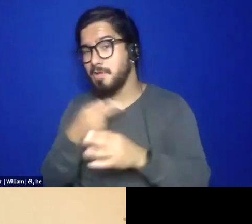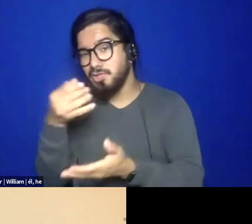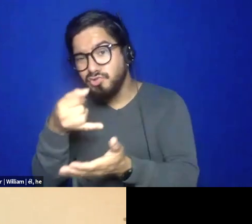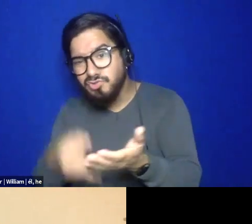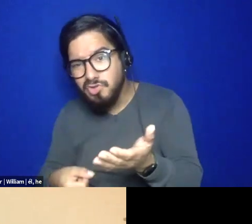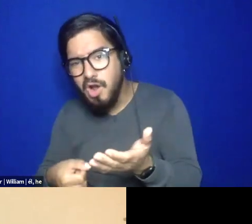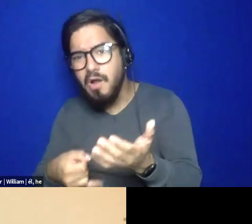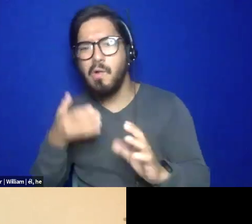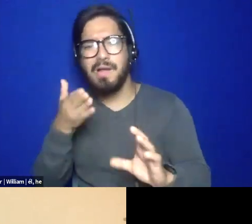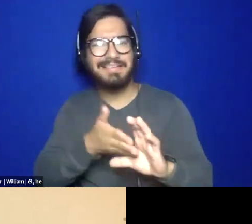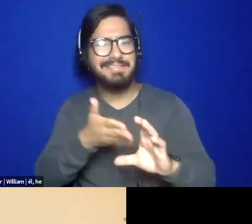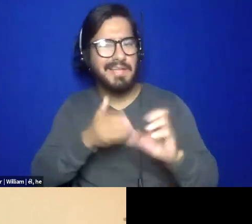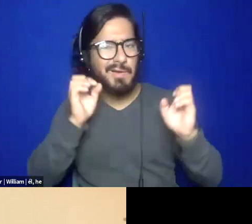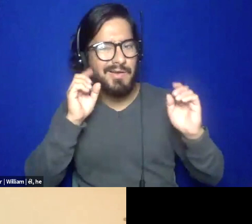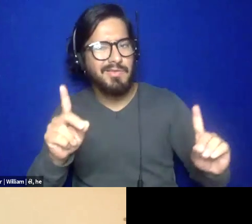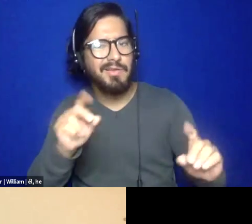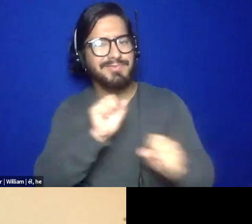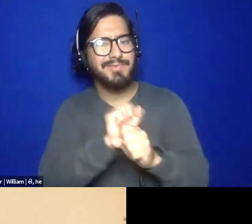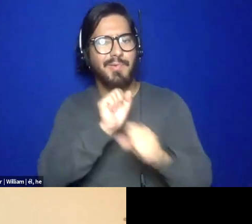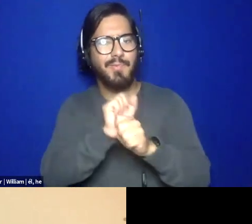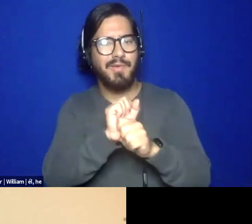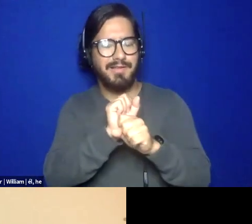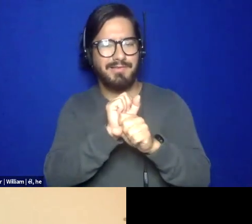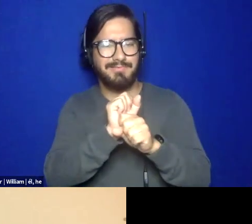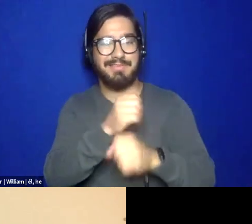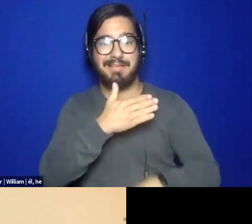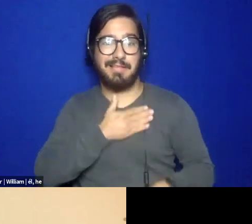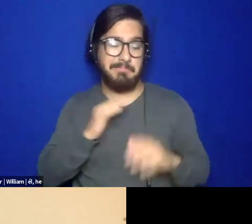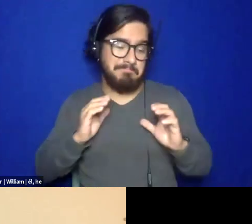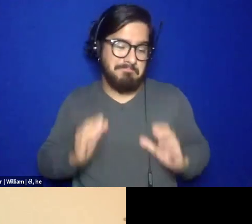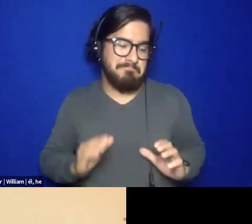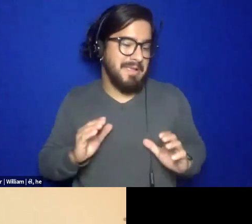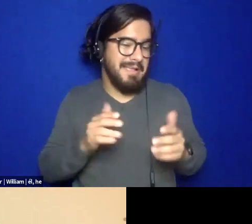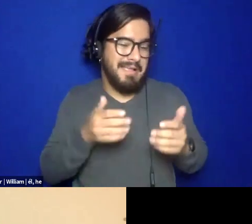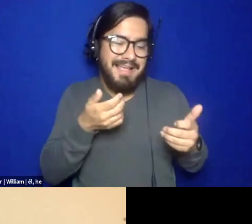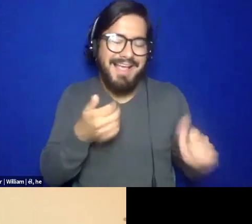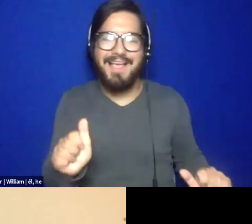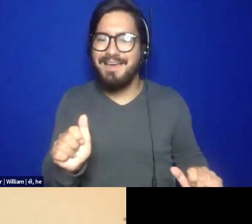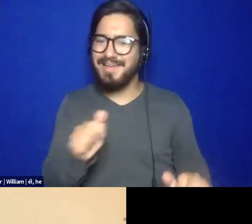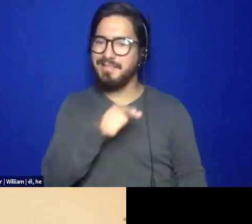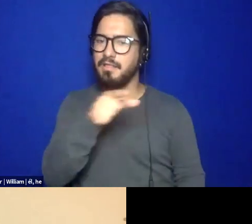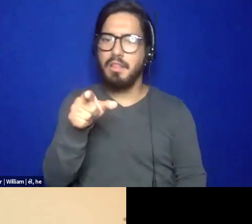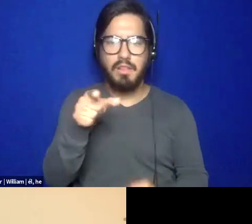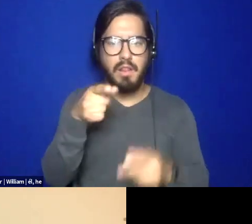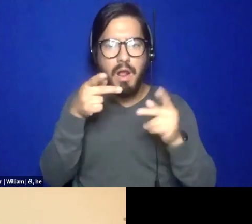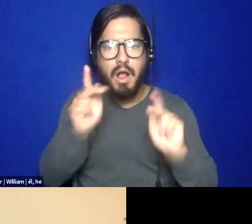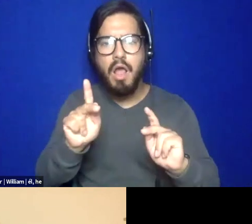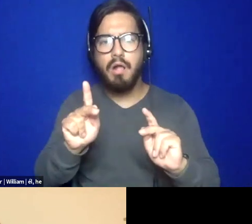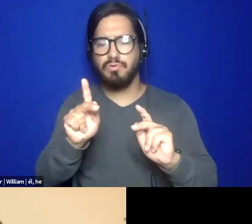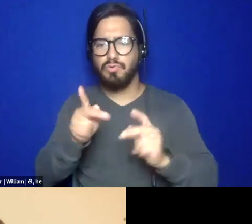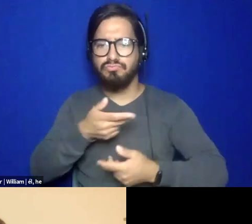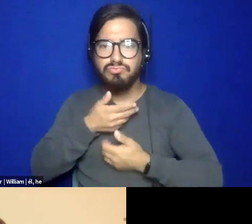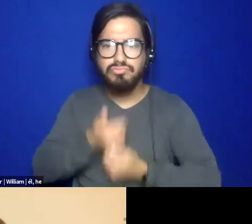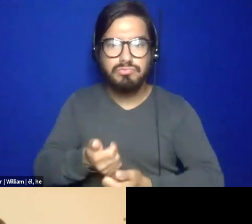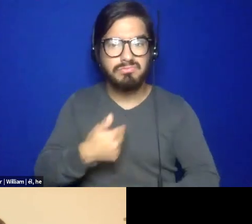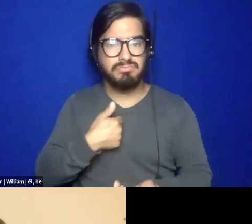psychoeducational work with, with my clients, anything that's going to get them to come outside the box. And it's not always talking because when